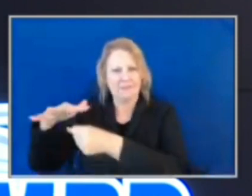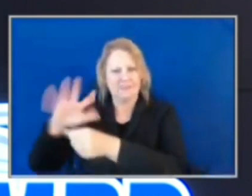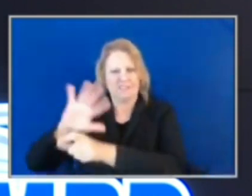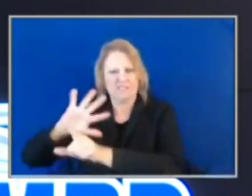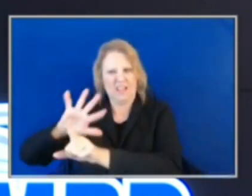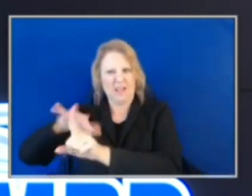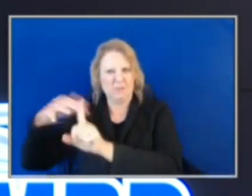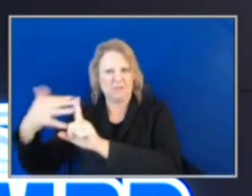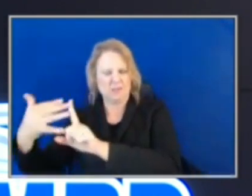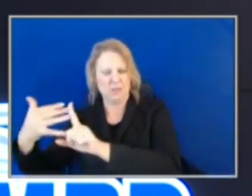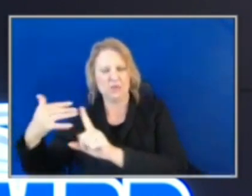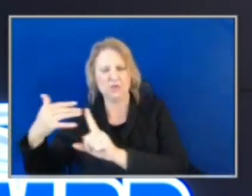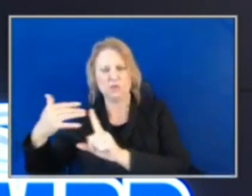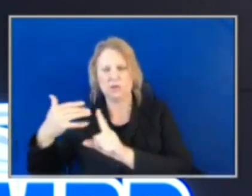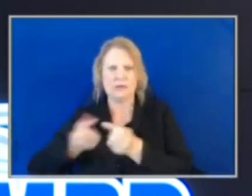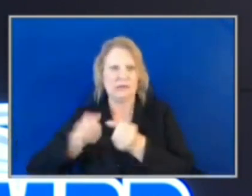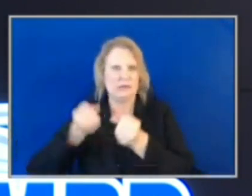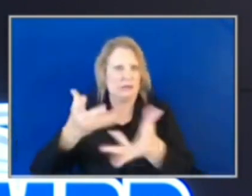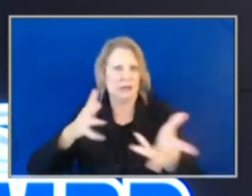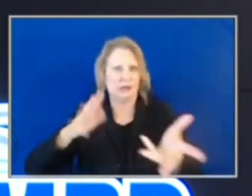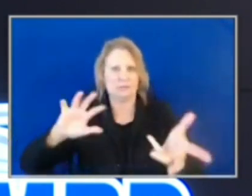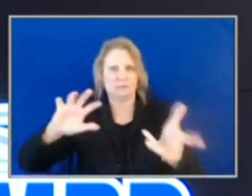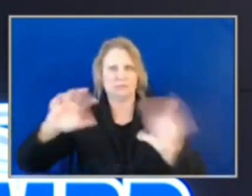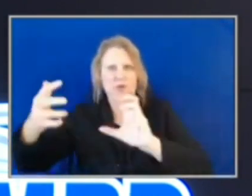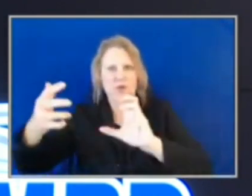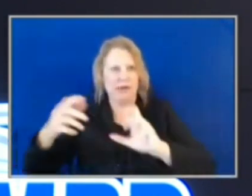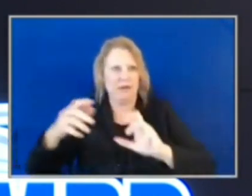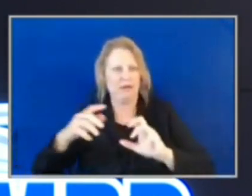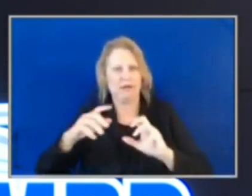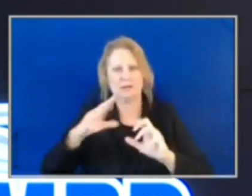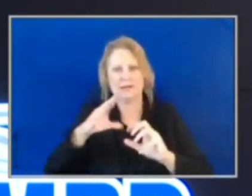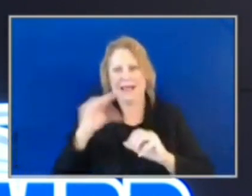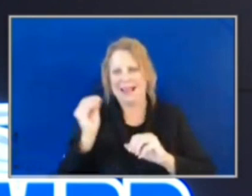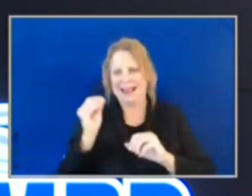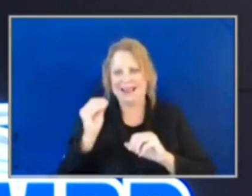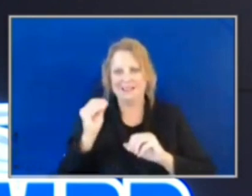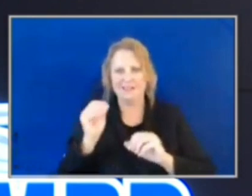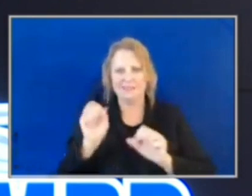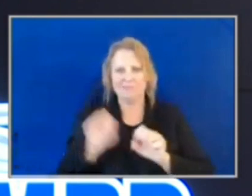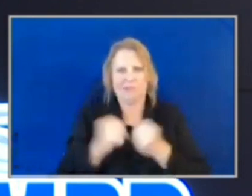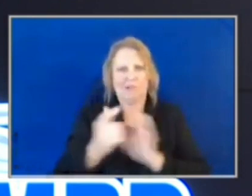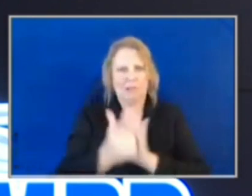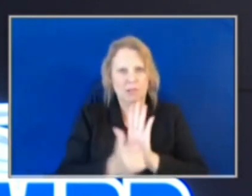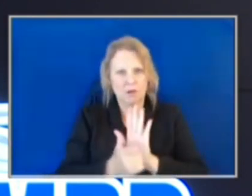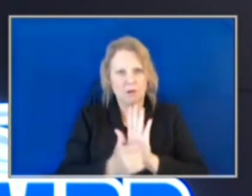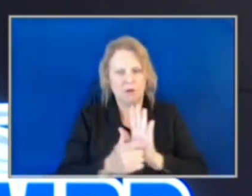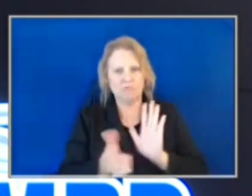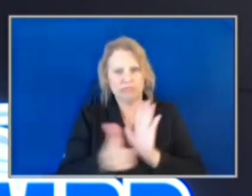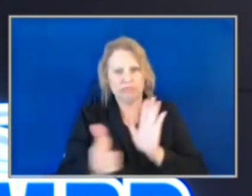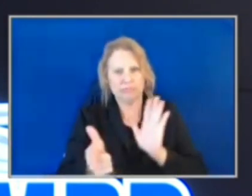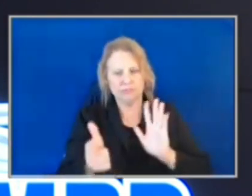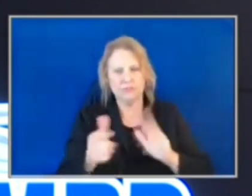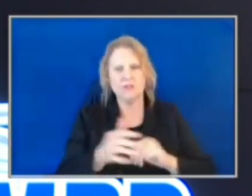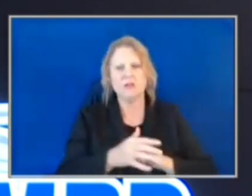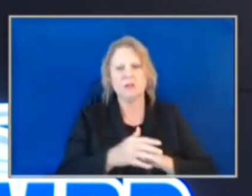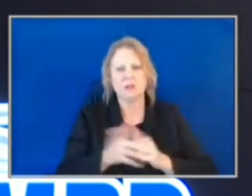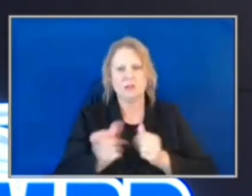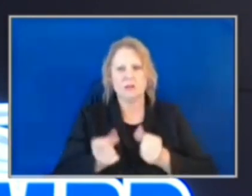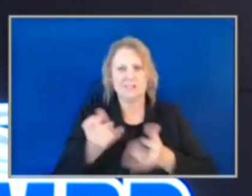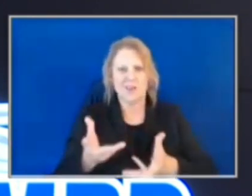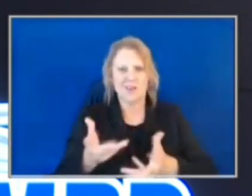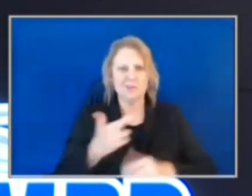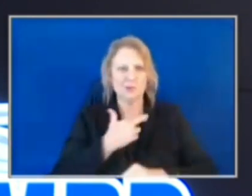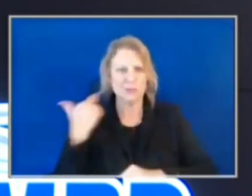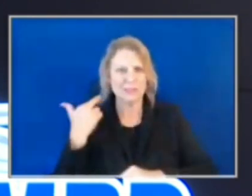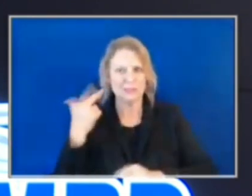absolute chaos and lawlessness and disruption, this brazen activity obviously poses significant risk to public